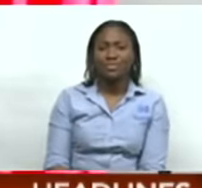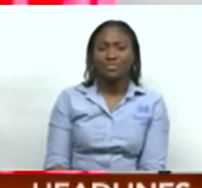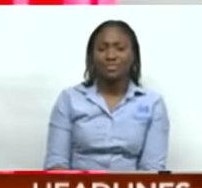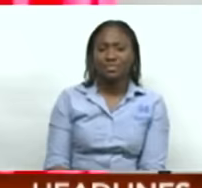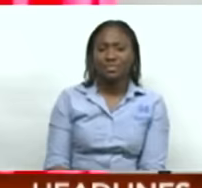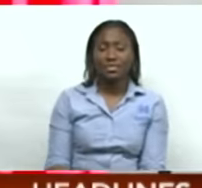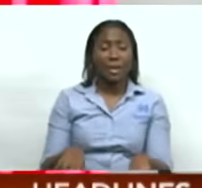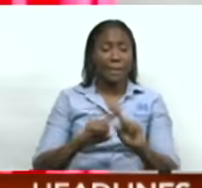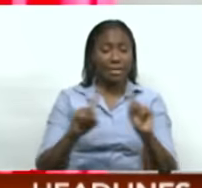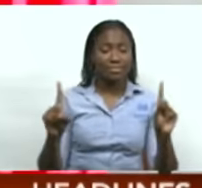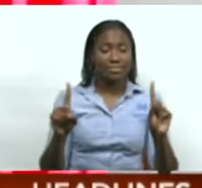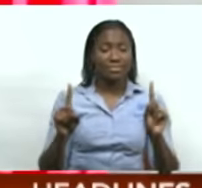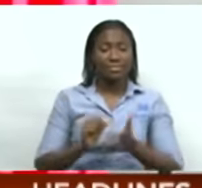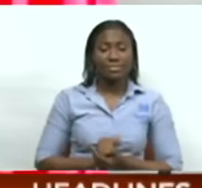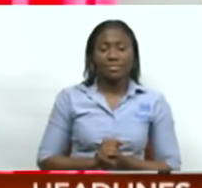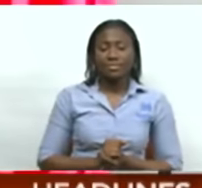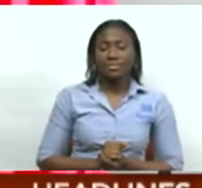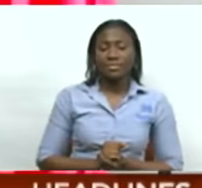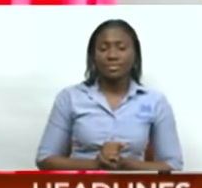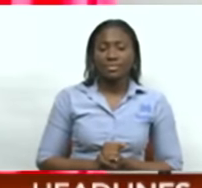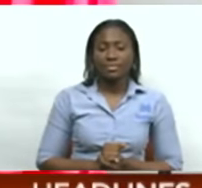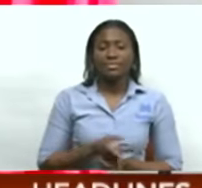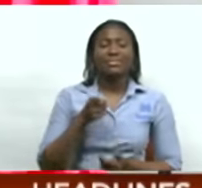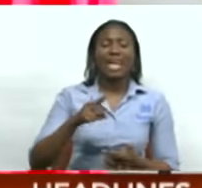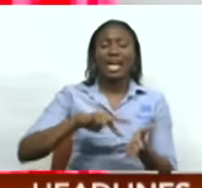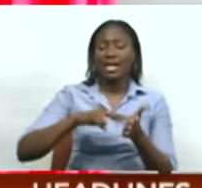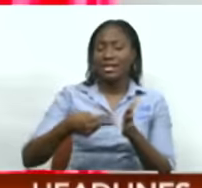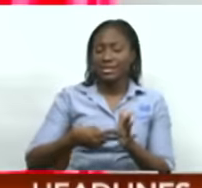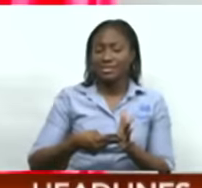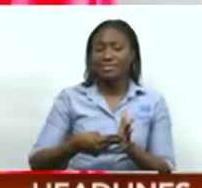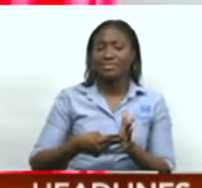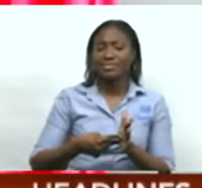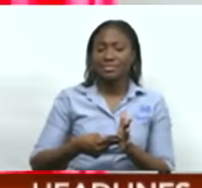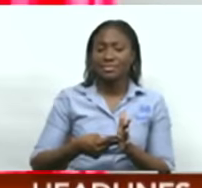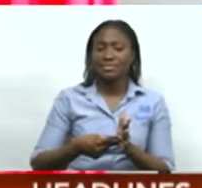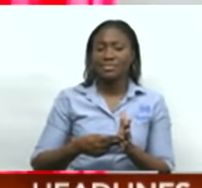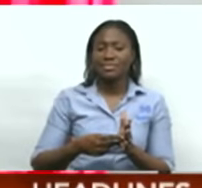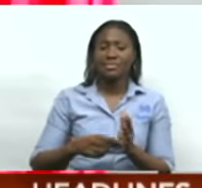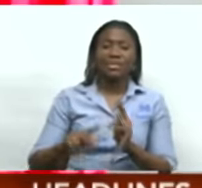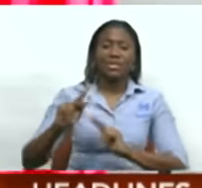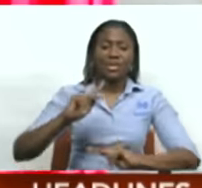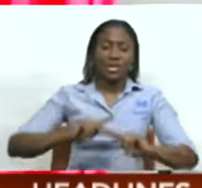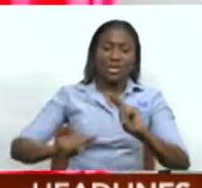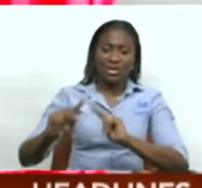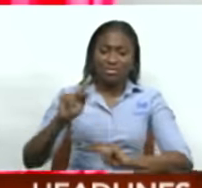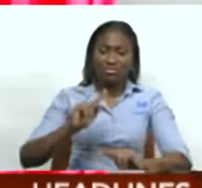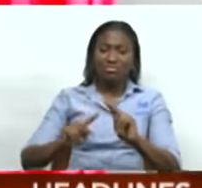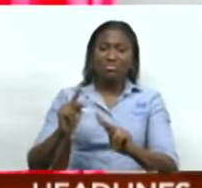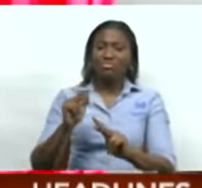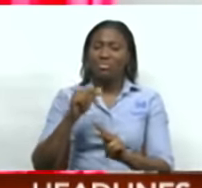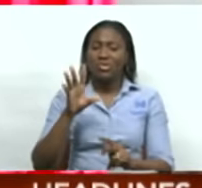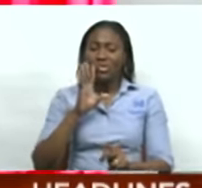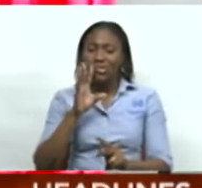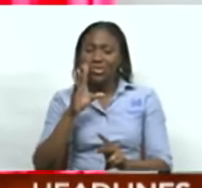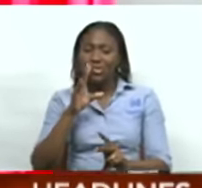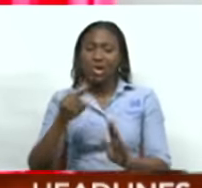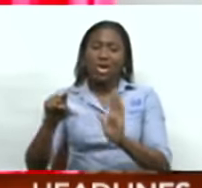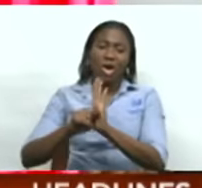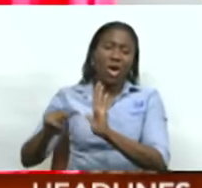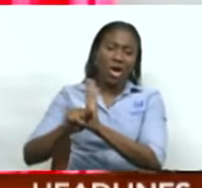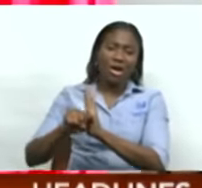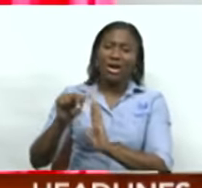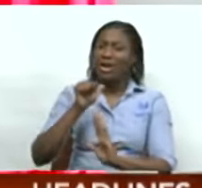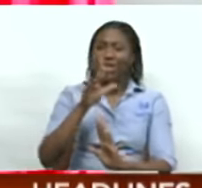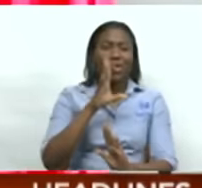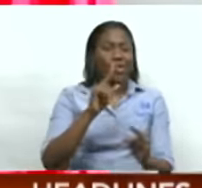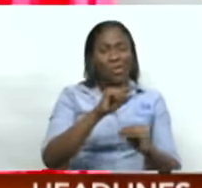But that will bring voices who only talk about what you're going to have to shut down, never talking